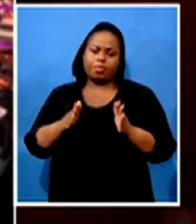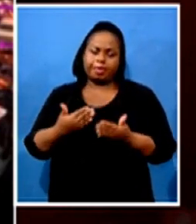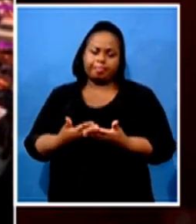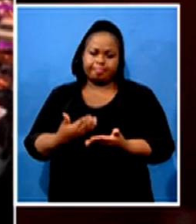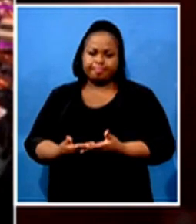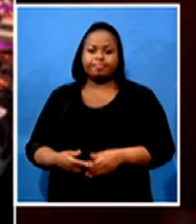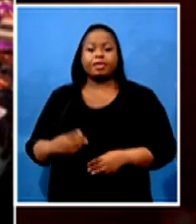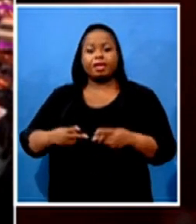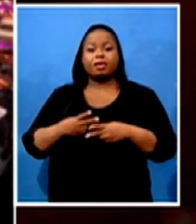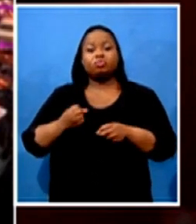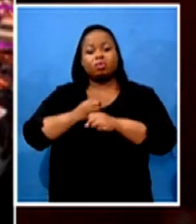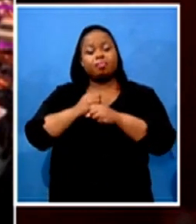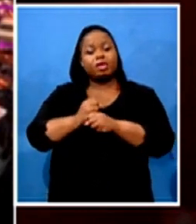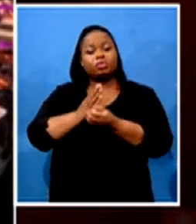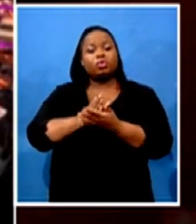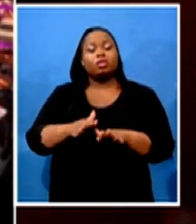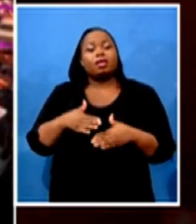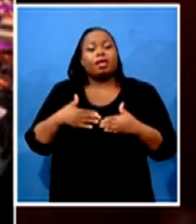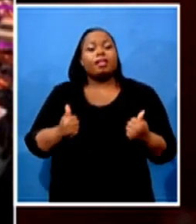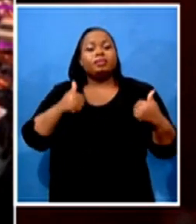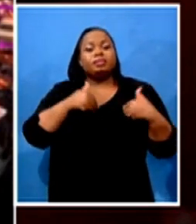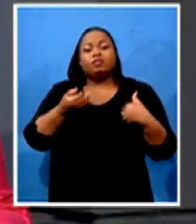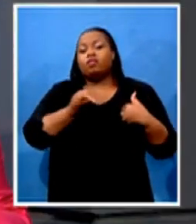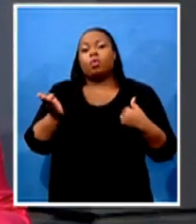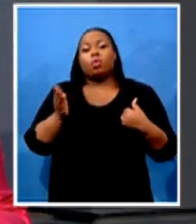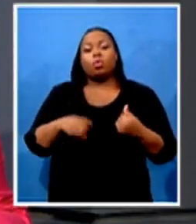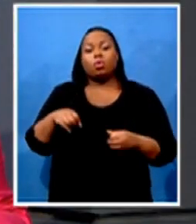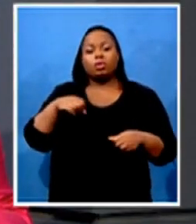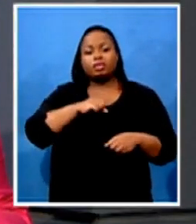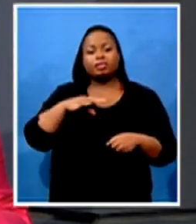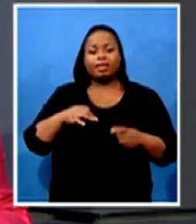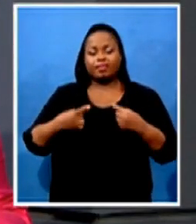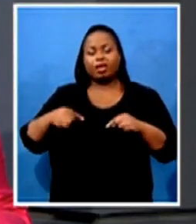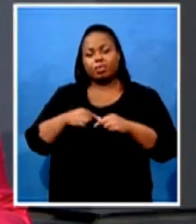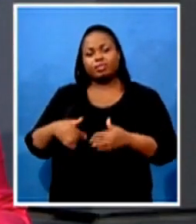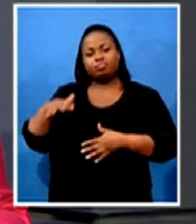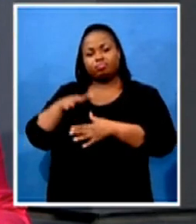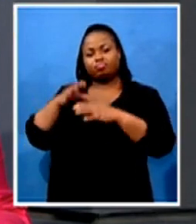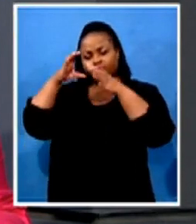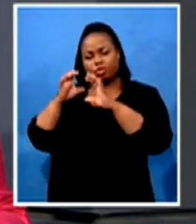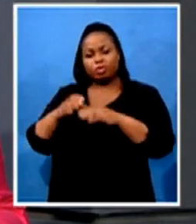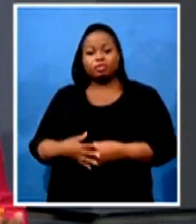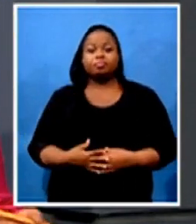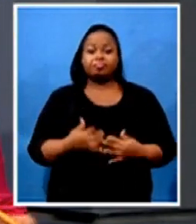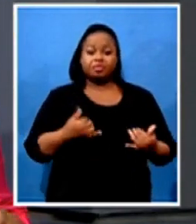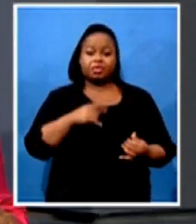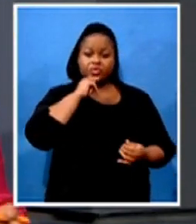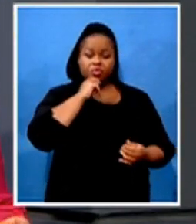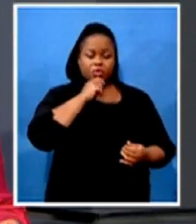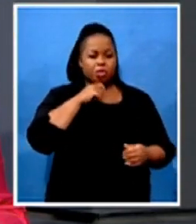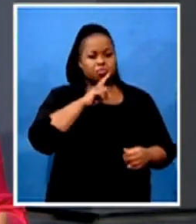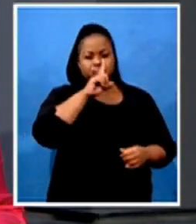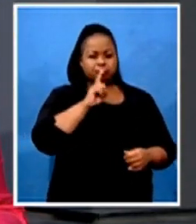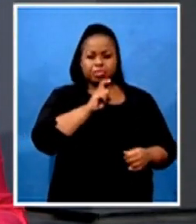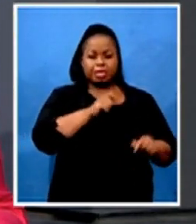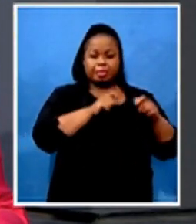patrons and staff are of our highest priority. We are asking our viewers this morning whether they will be returning, whether to restaurants or